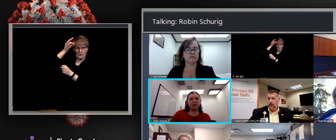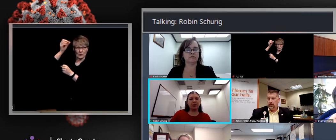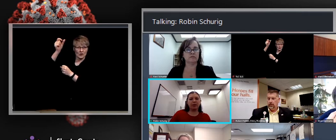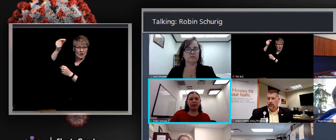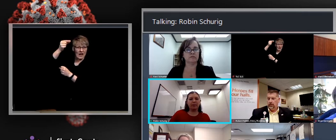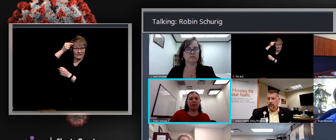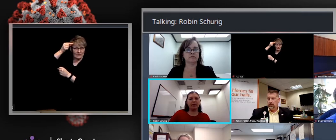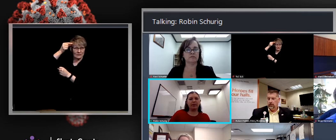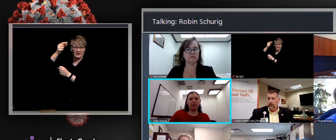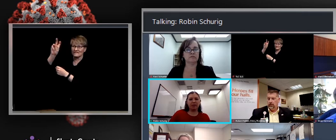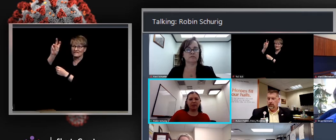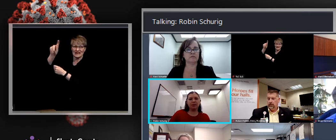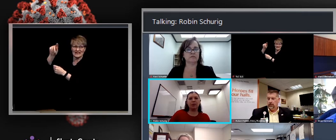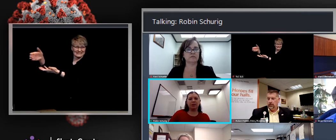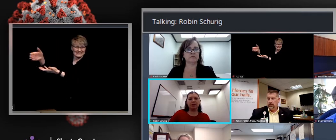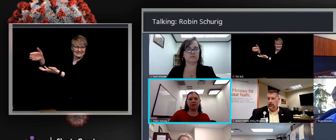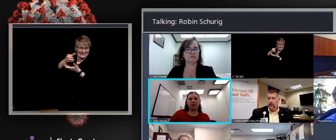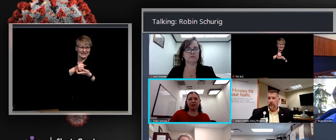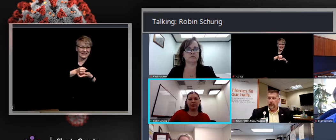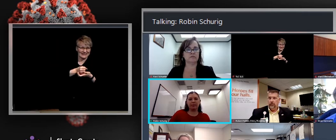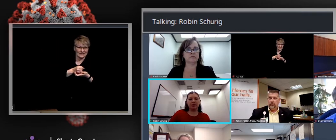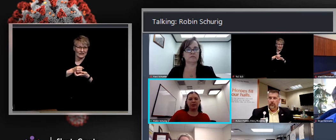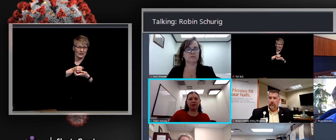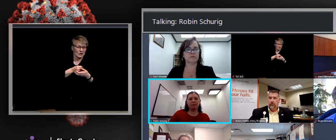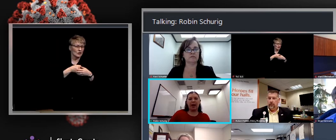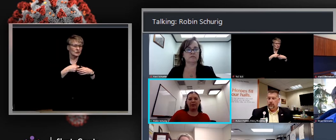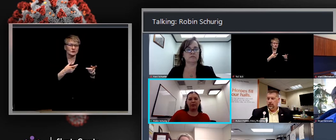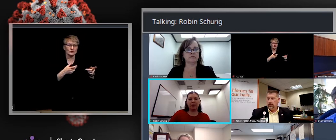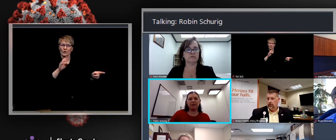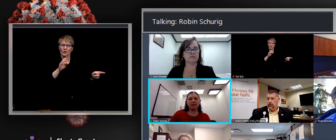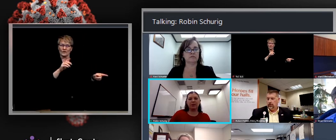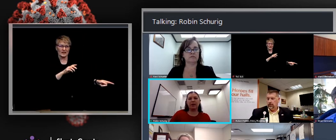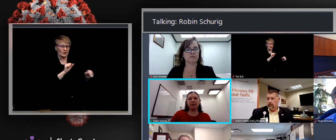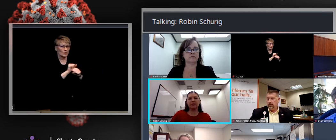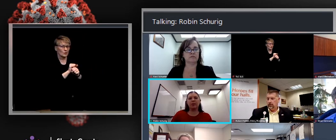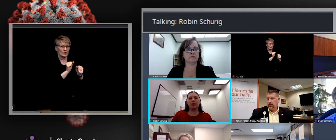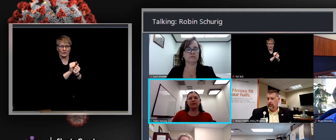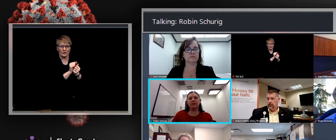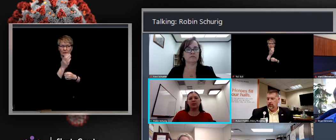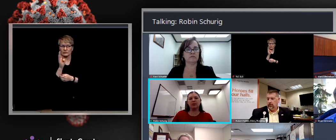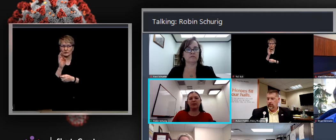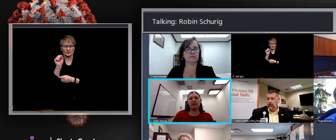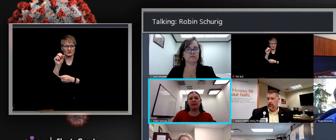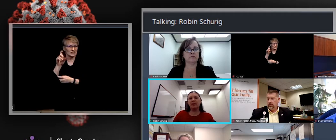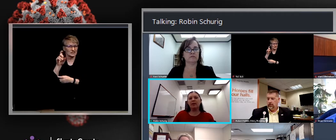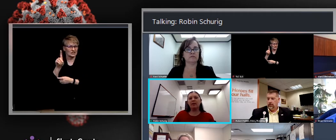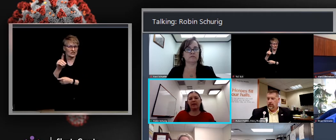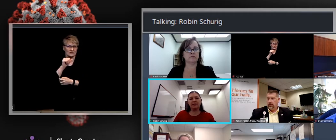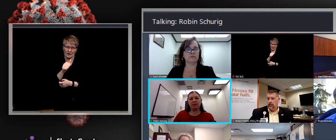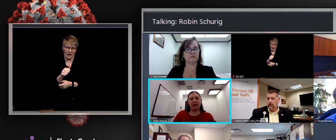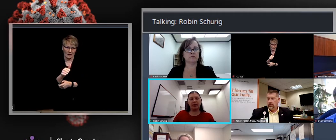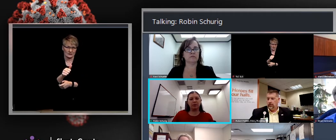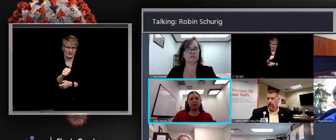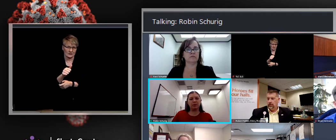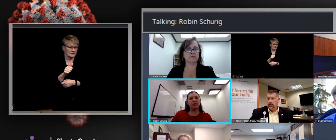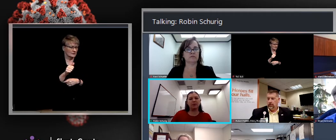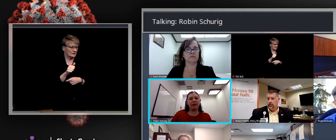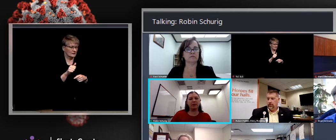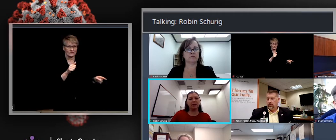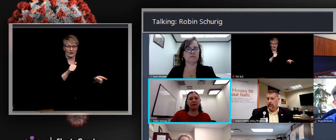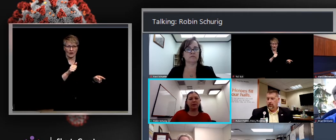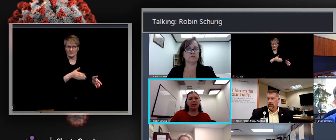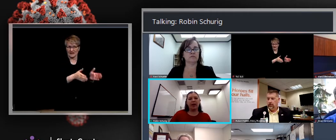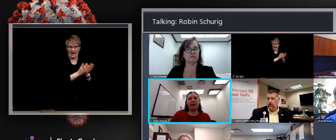enter into an agreement with Blue Shield or to switch over to the My Turn platform. So there still will continue to be some vaccine